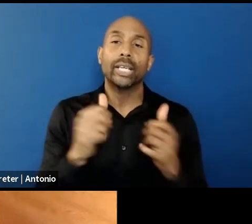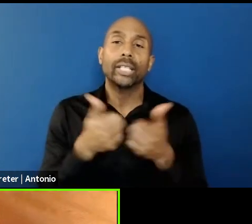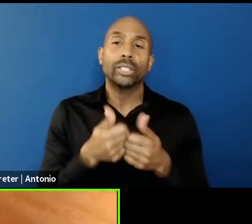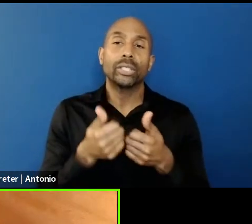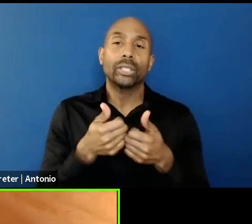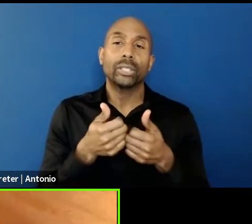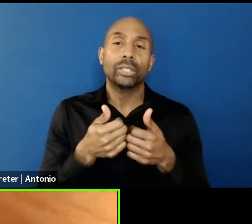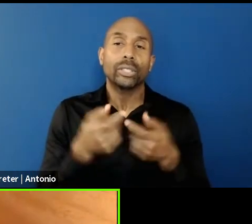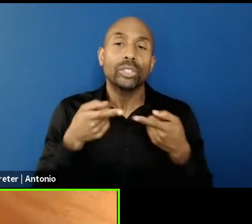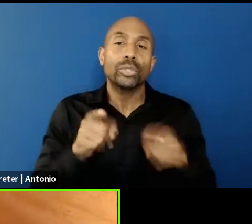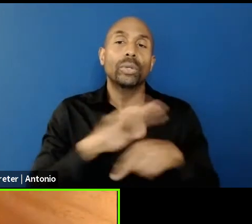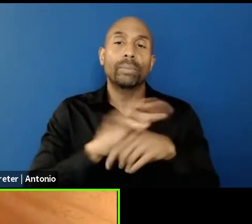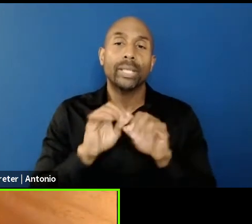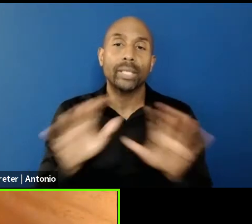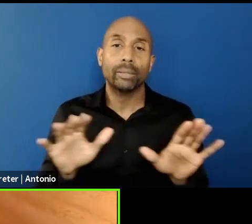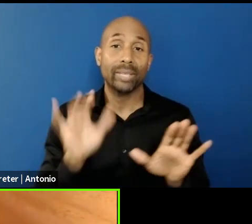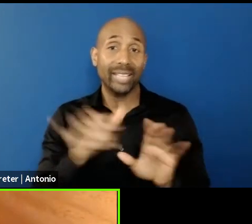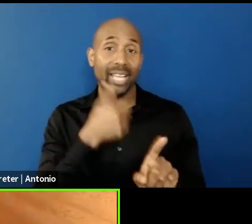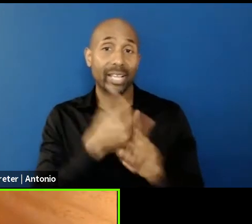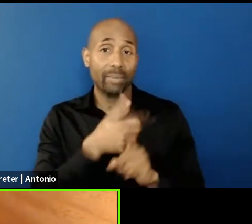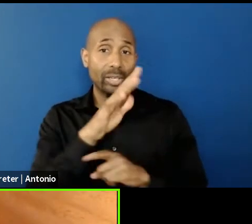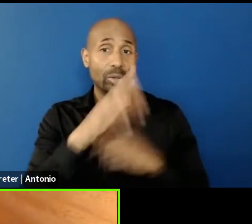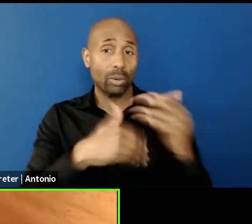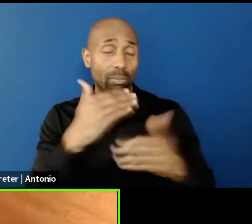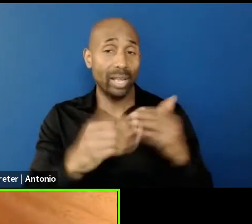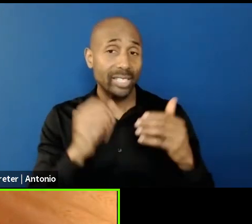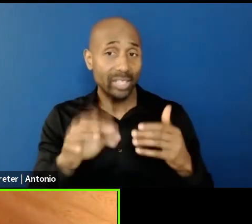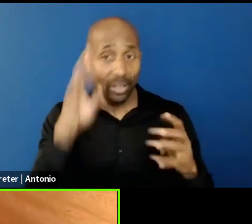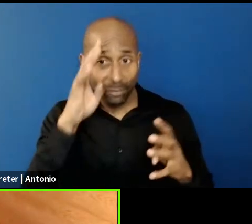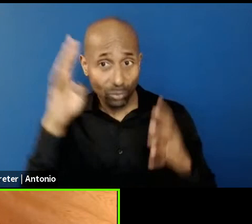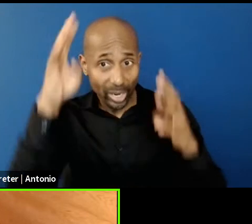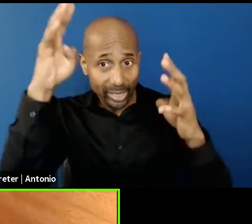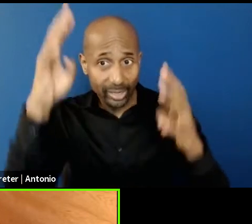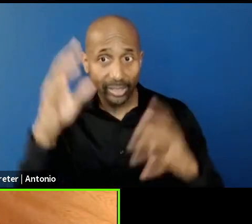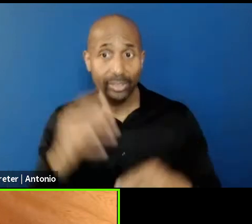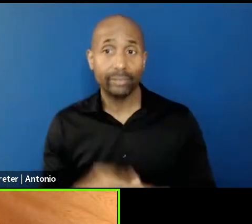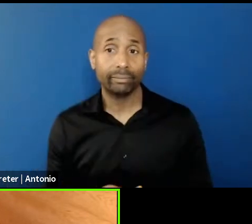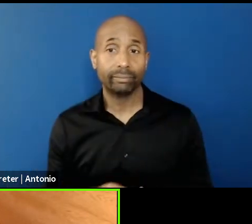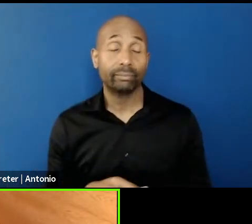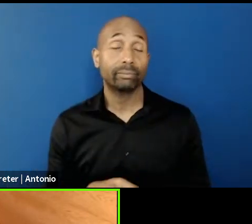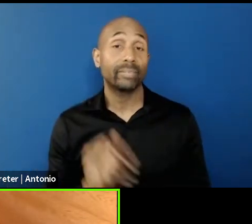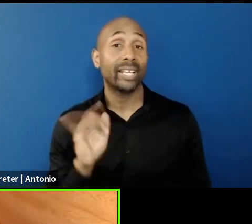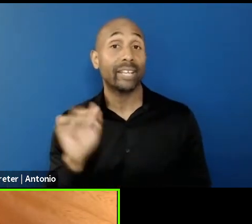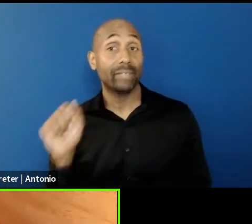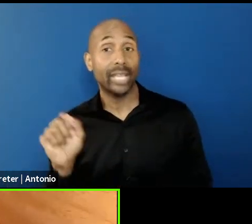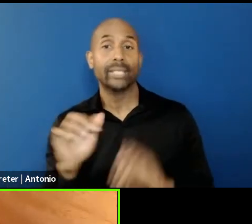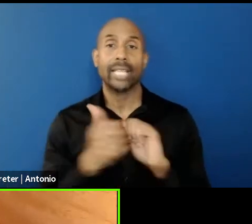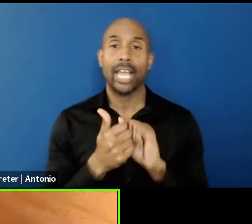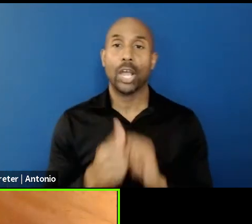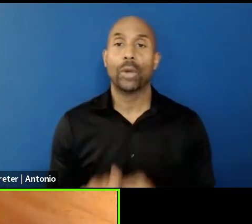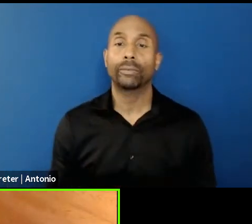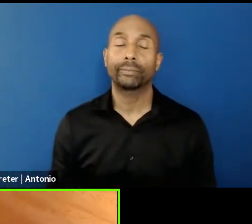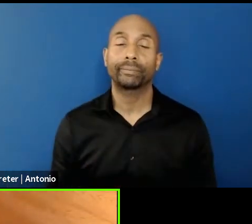Yeah, no, I mean, I think that's I've been a very privileged person and I,